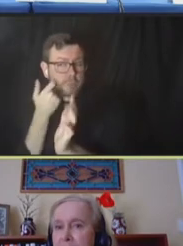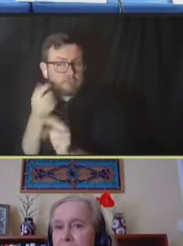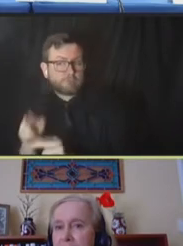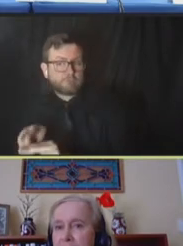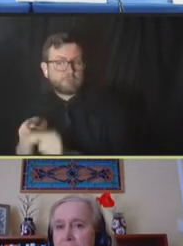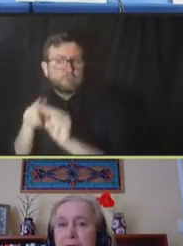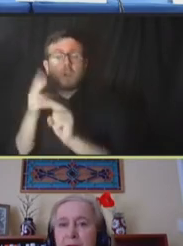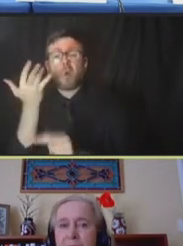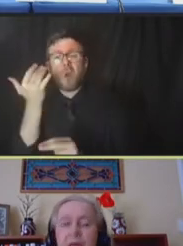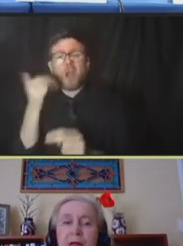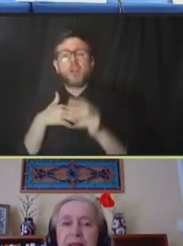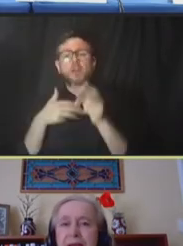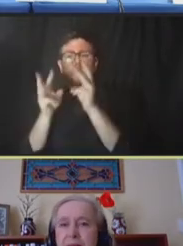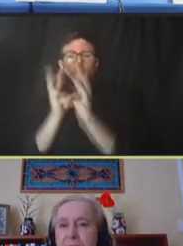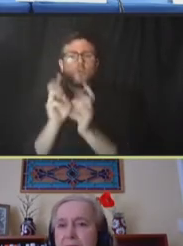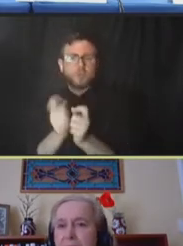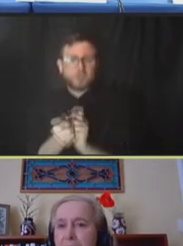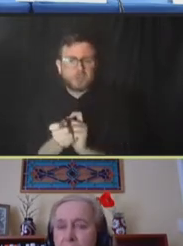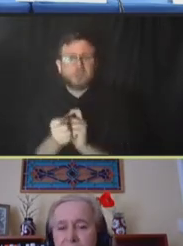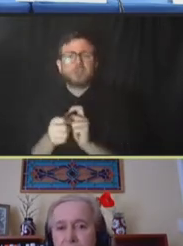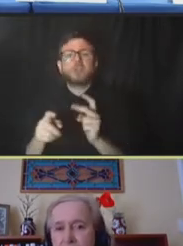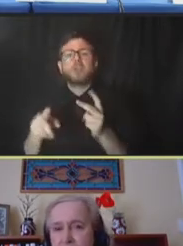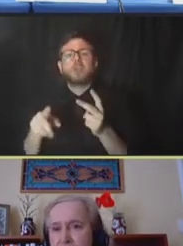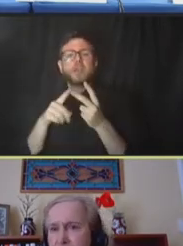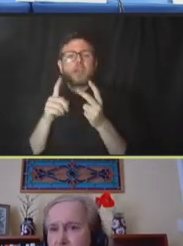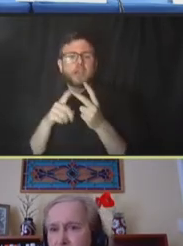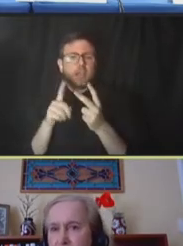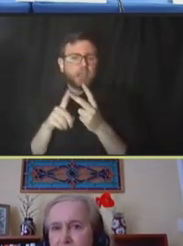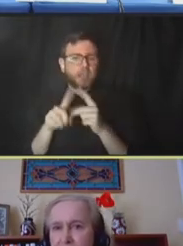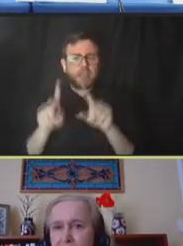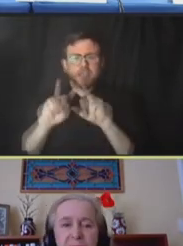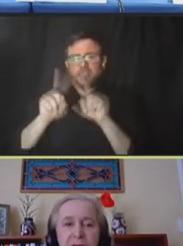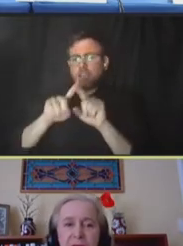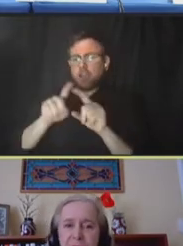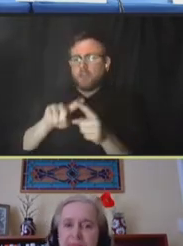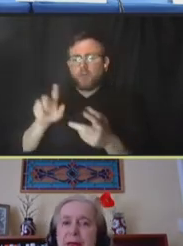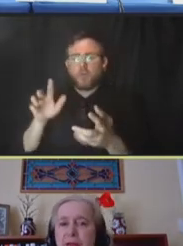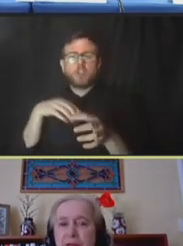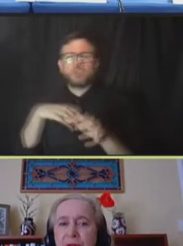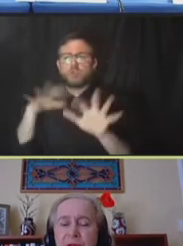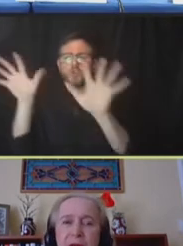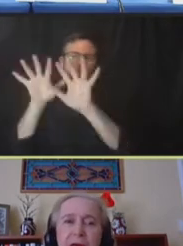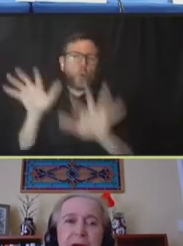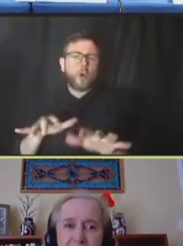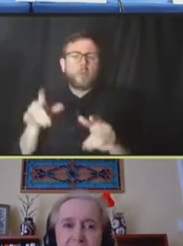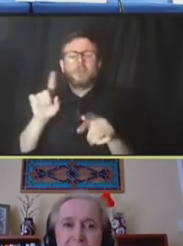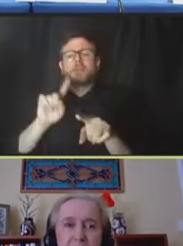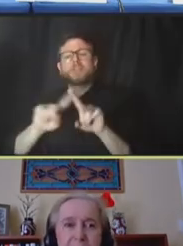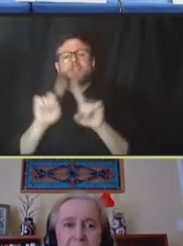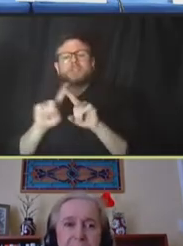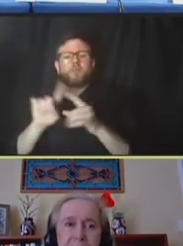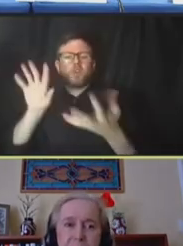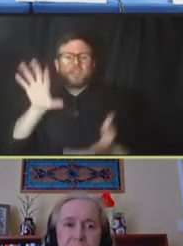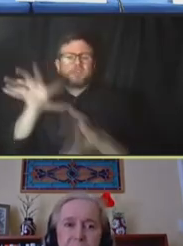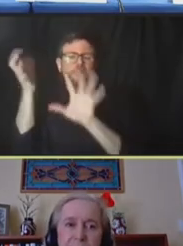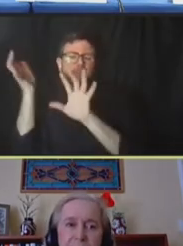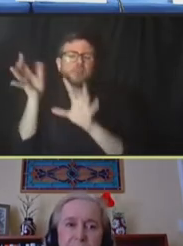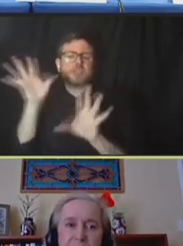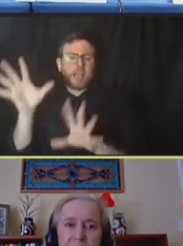climate change and the escalating number of all sorts of storms and other kinds of disasters? Next slide, please.